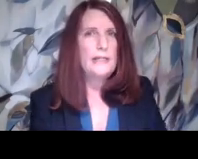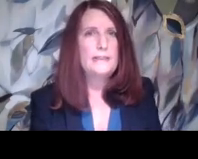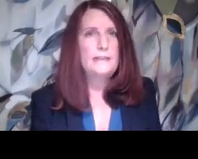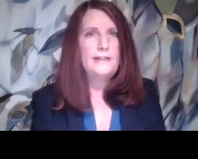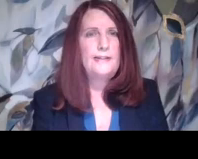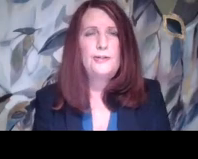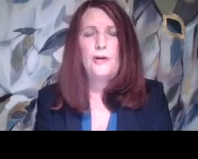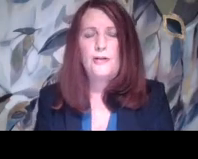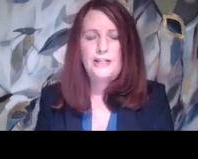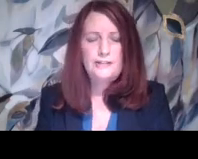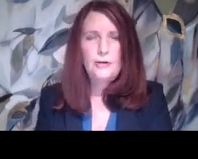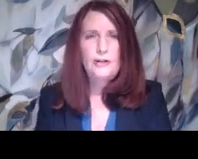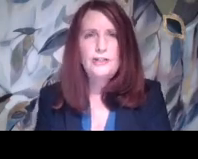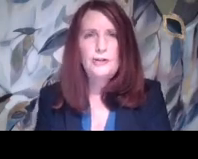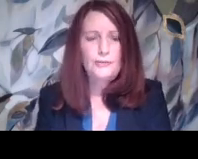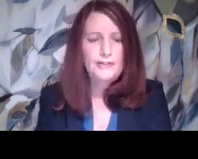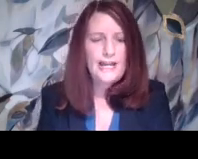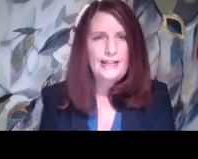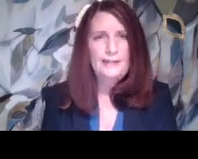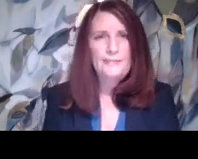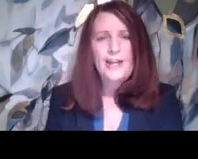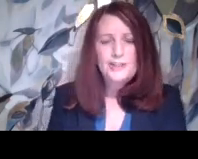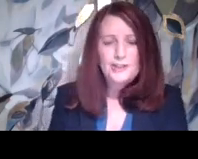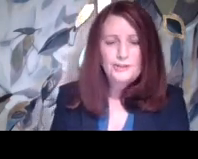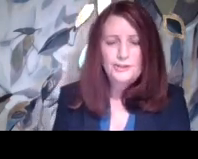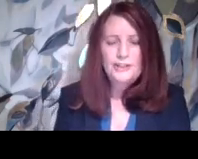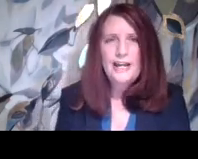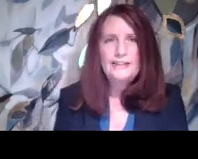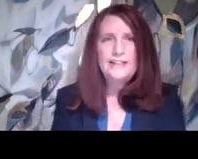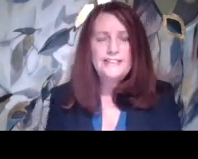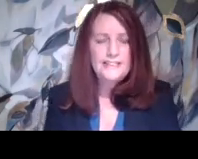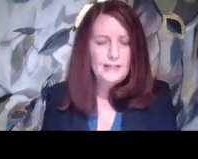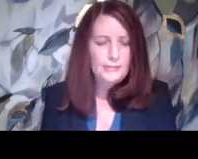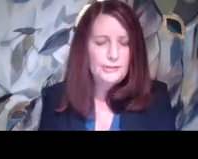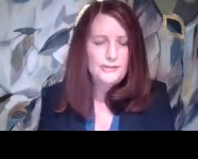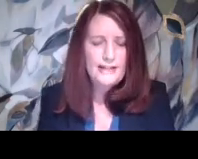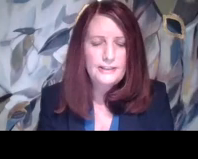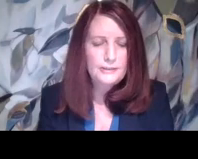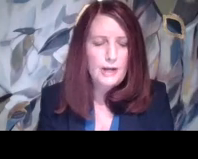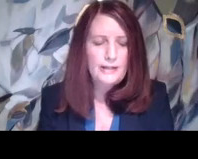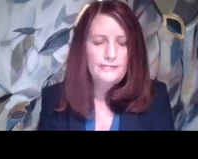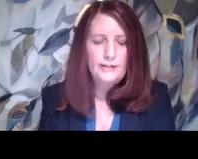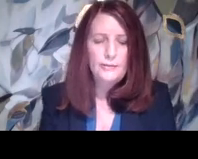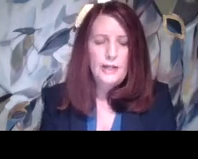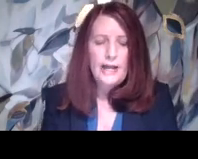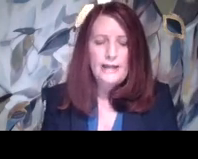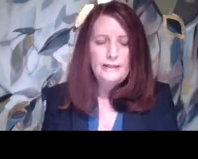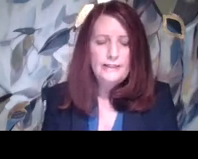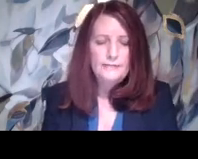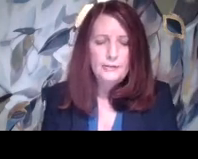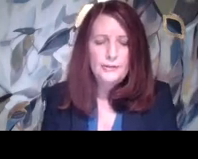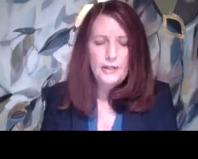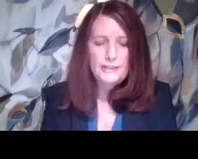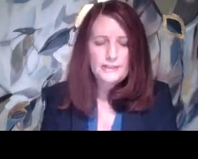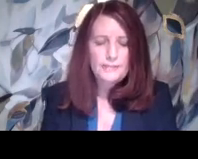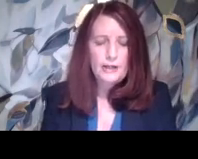Next. Next. You already, you already knew Natalie. So student athletes, example, student athletes mock a fellow athlete